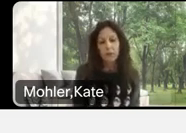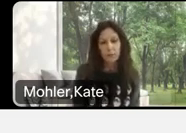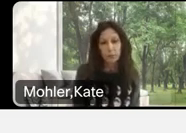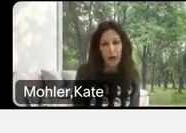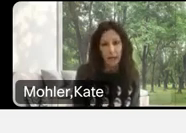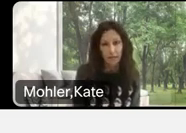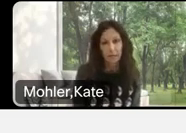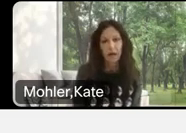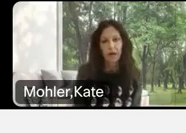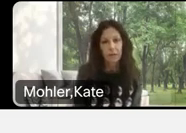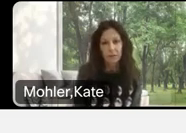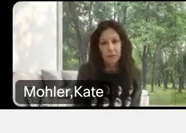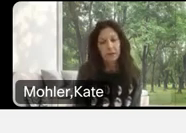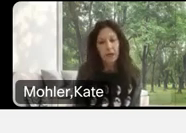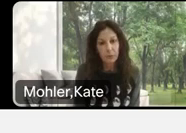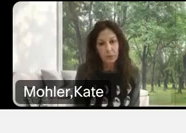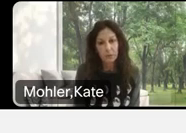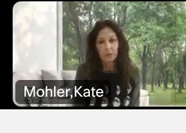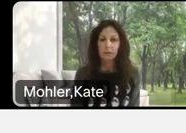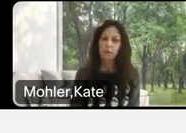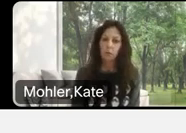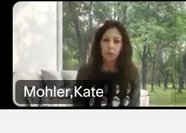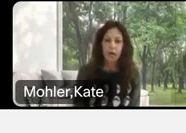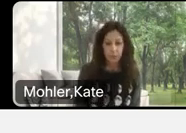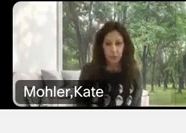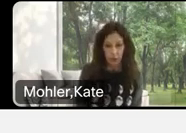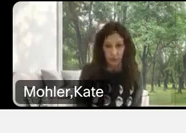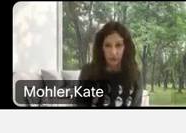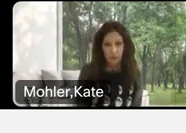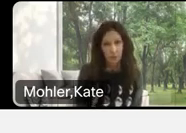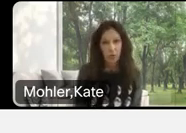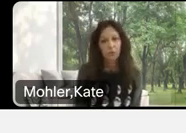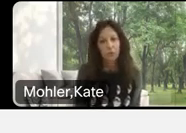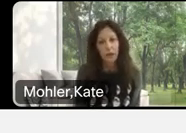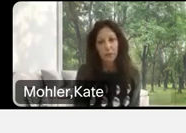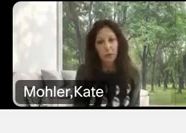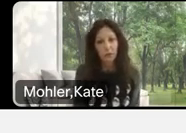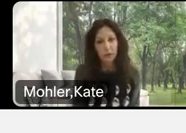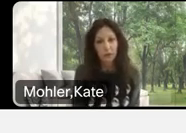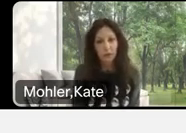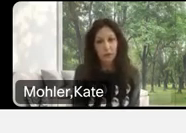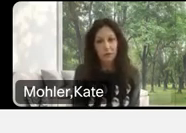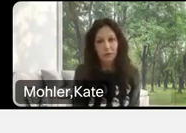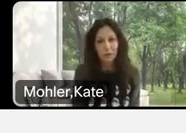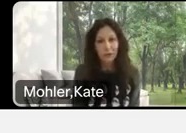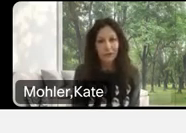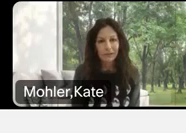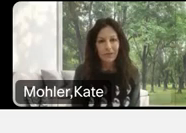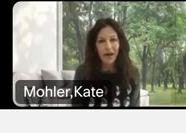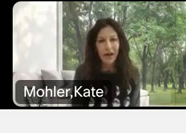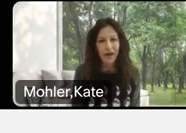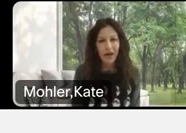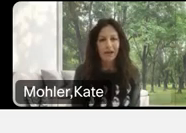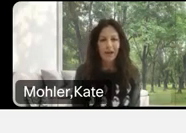someone is blind, obviously, that person will not be driving, hopefully not be driving, to your